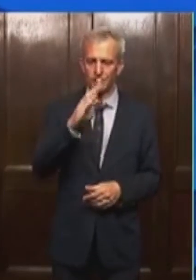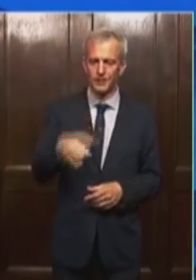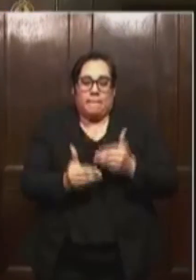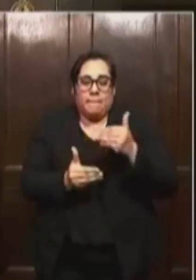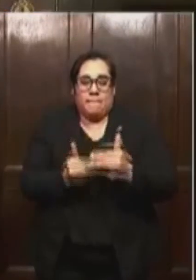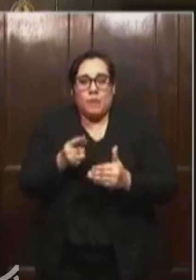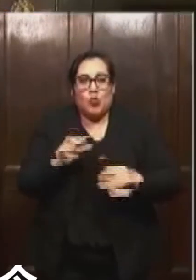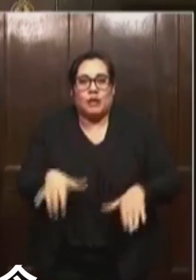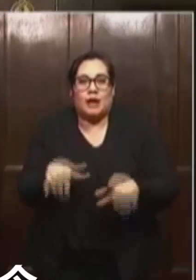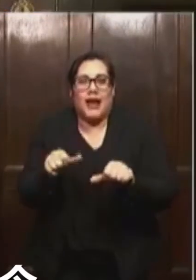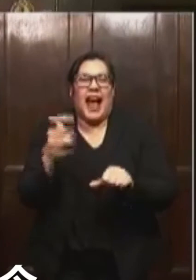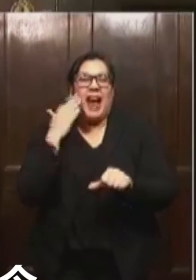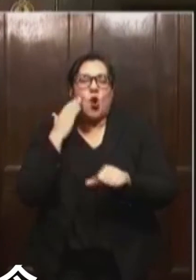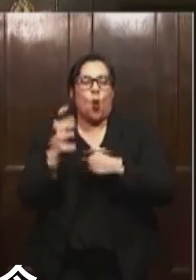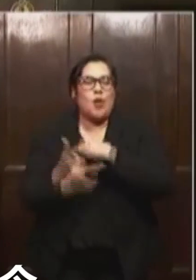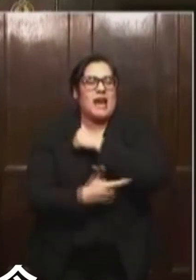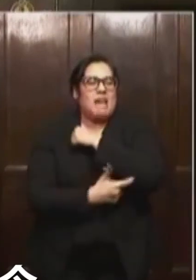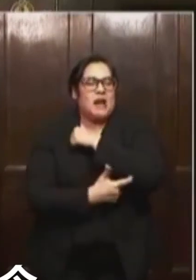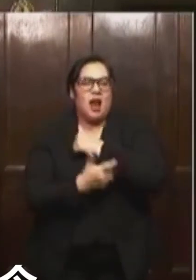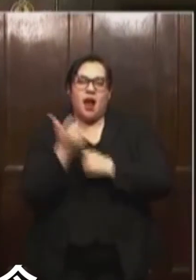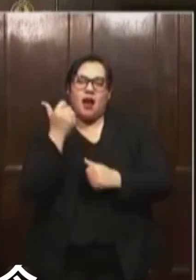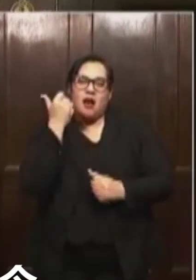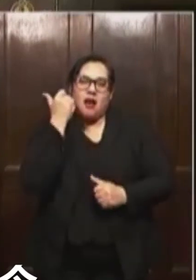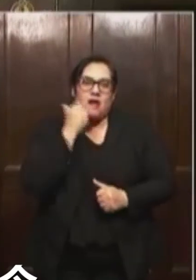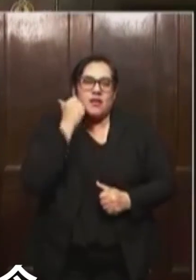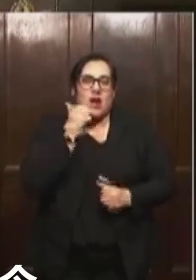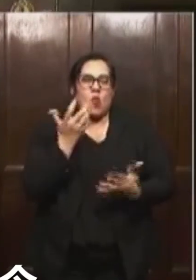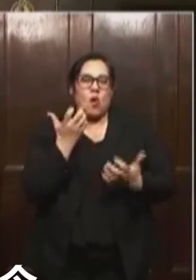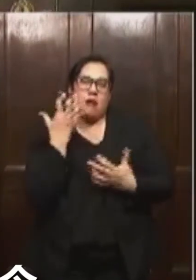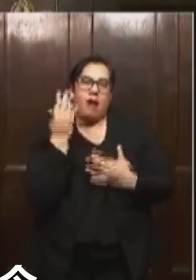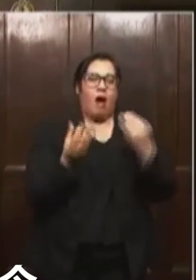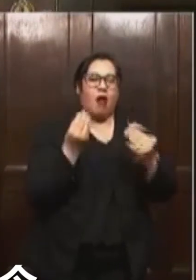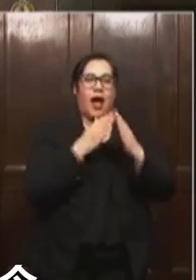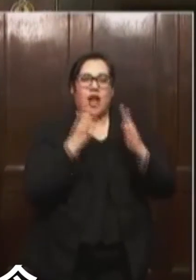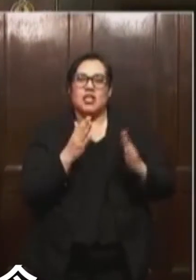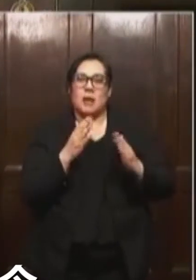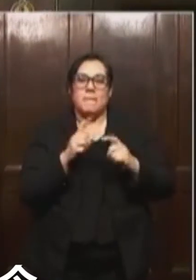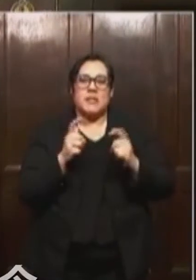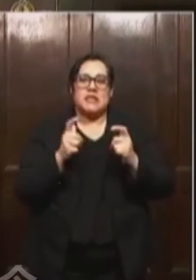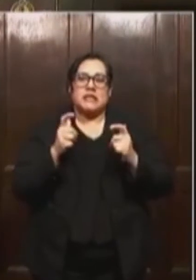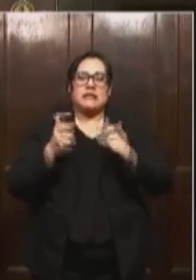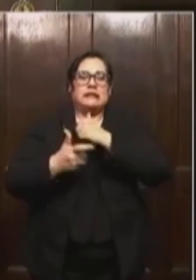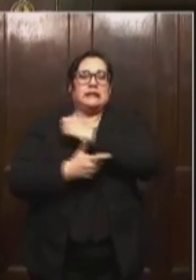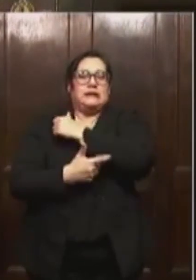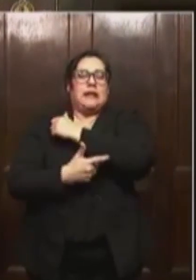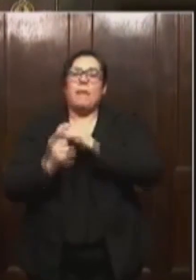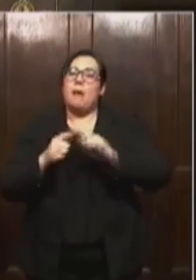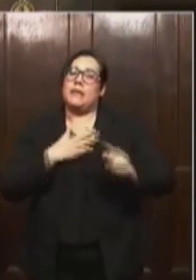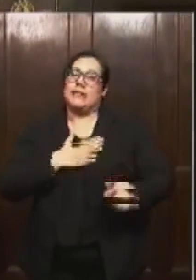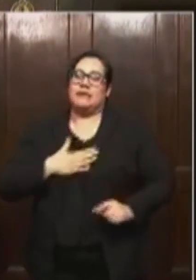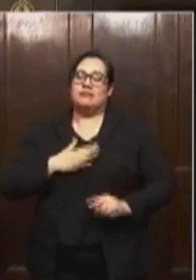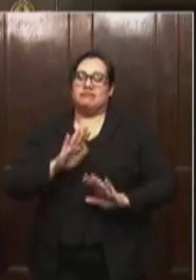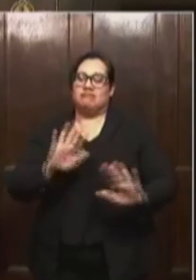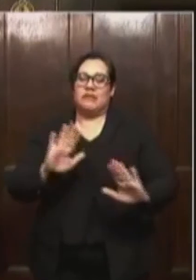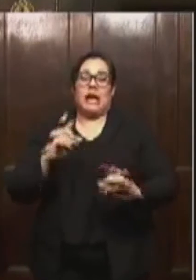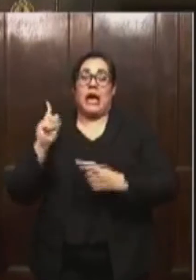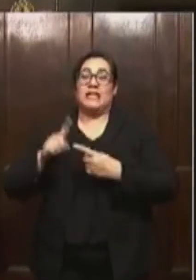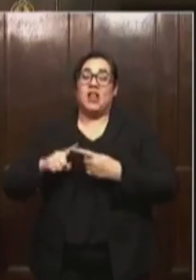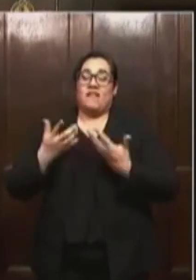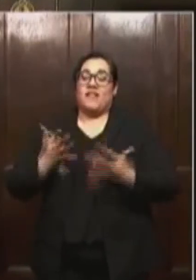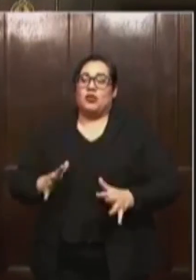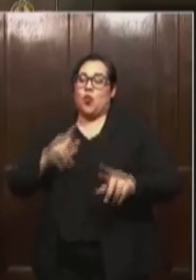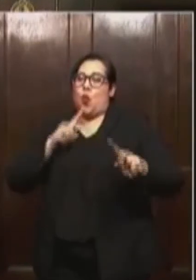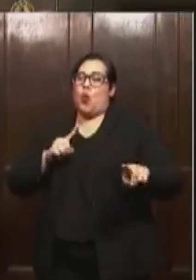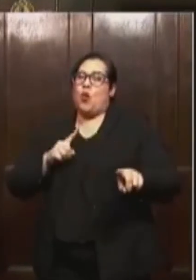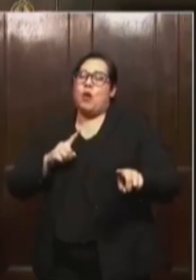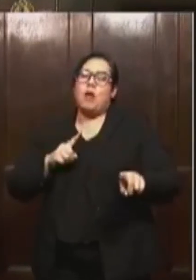I know the temptations each day to get out of the house are greater, but please, until we lift those orders, and there